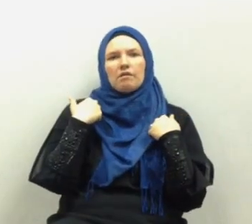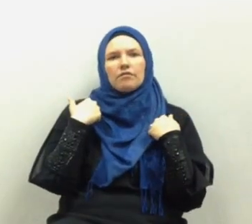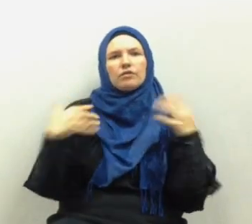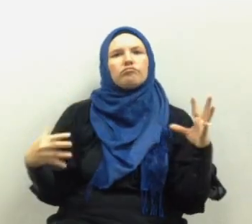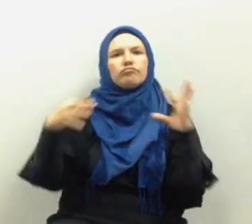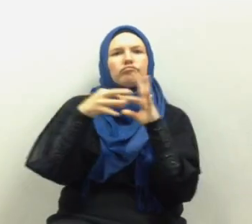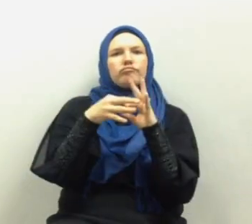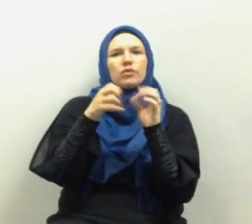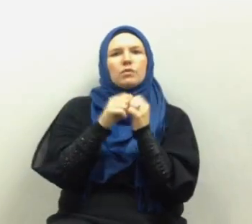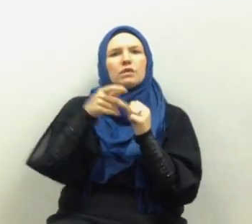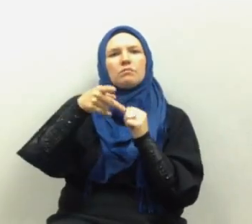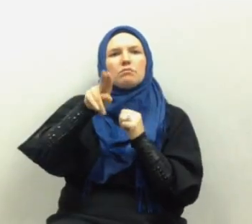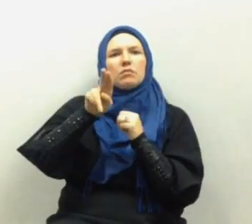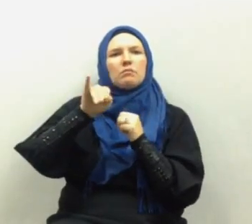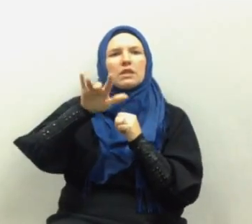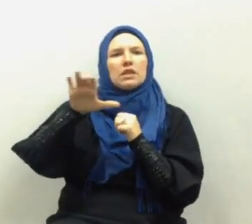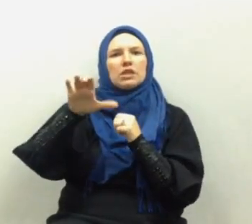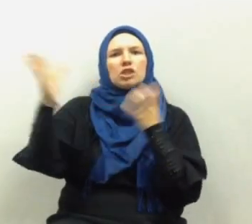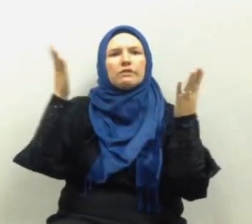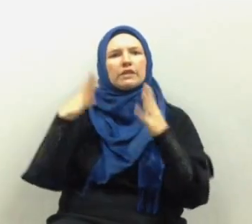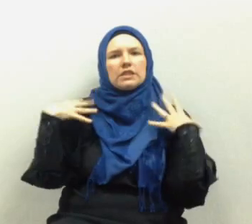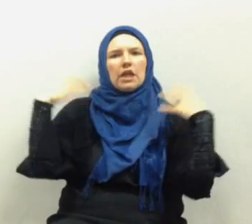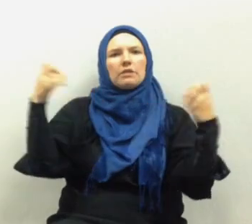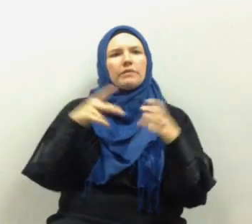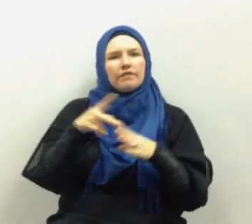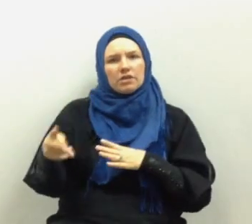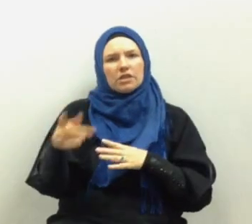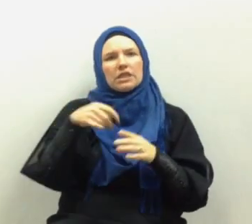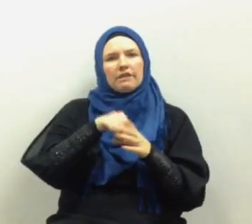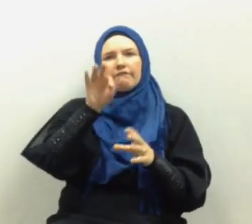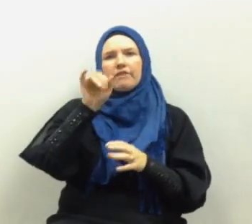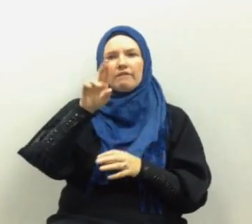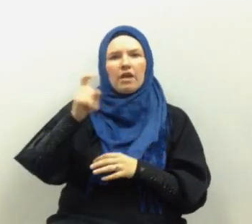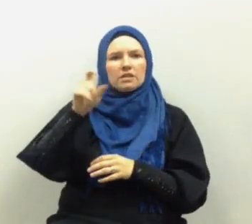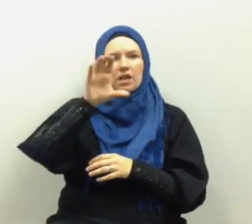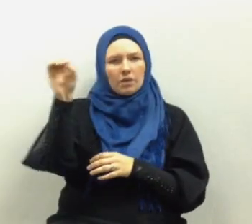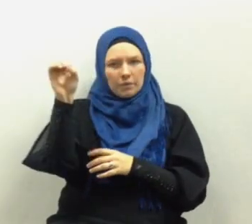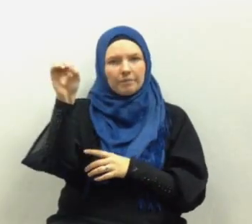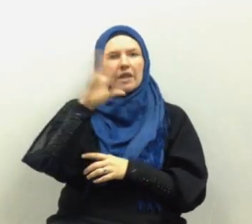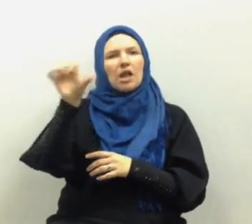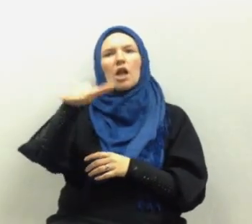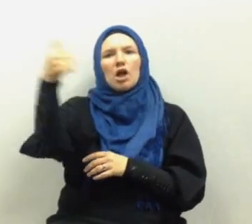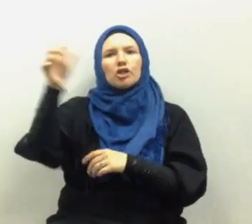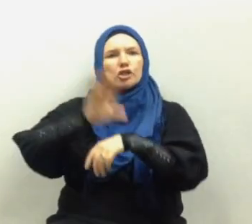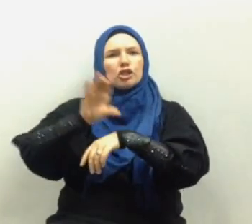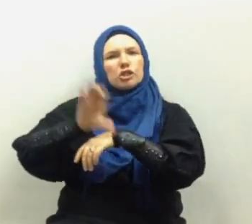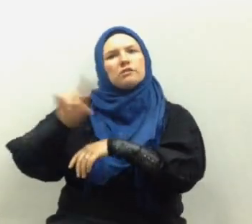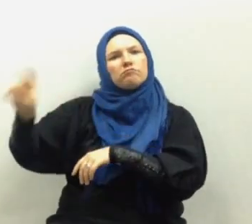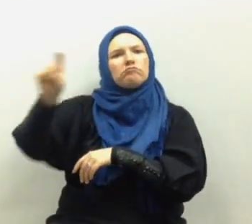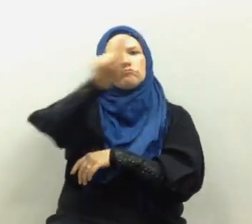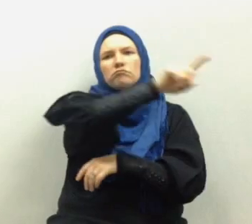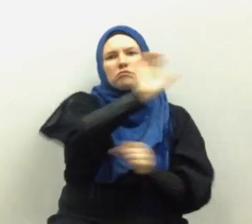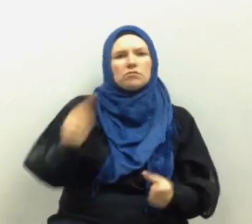partnered with public service health professionals and Fairfax County and other